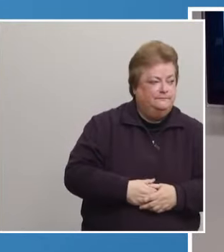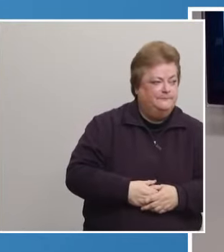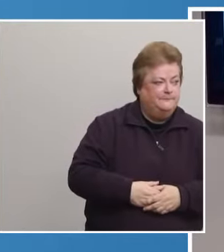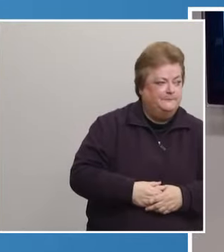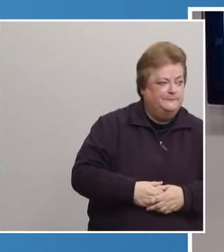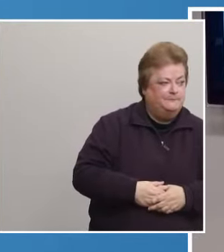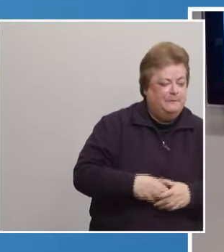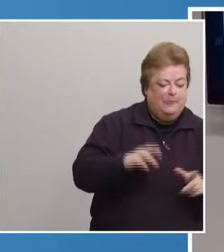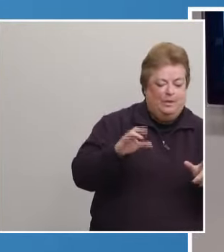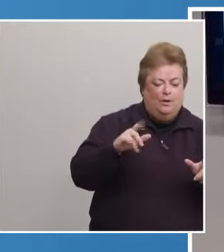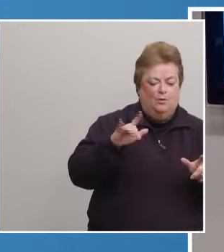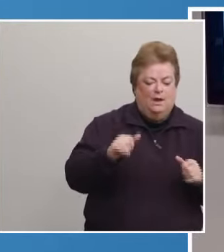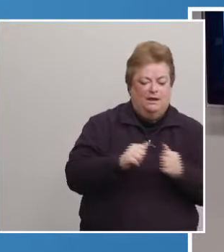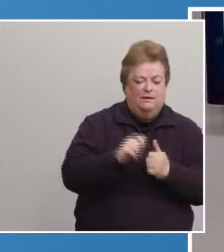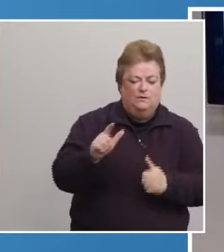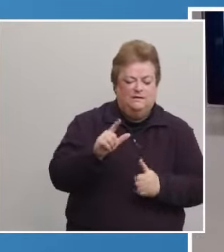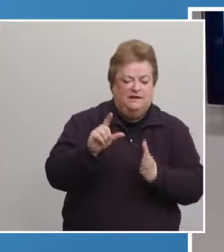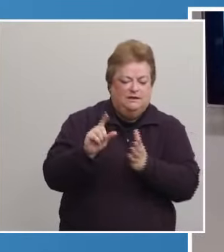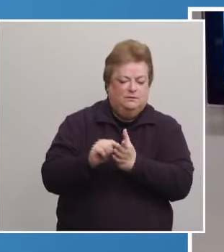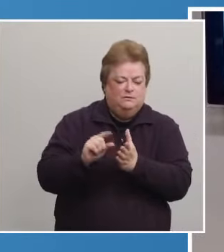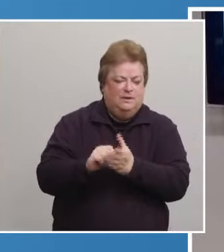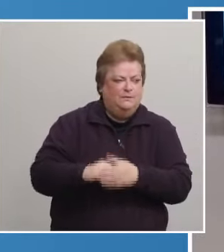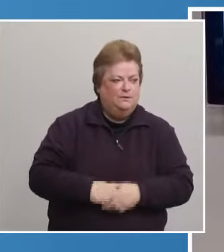Dr. Lopez Riley with the Journal Star.